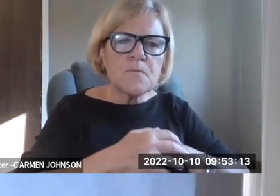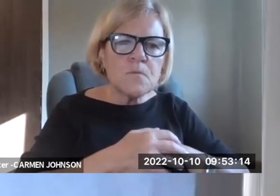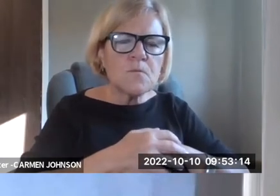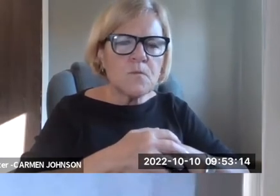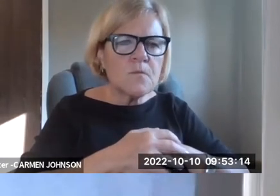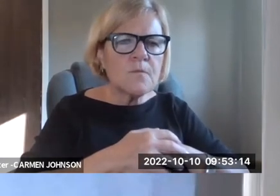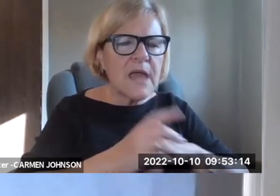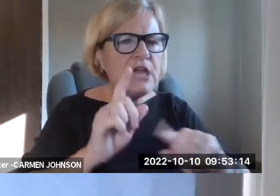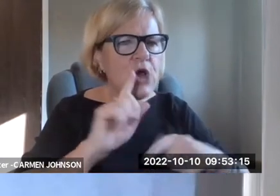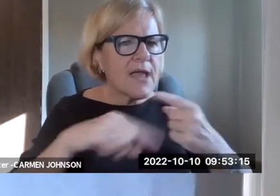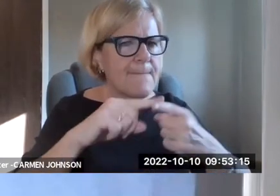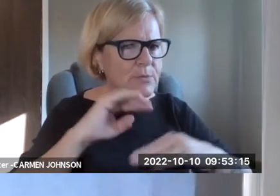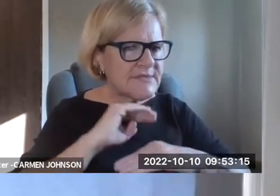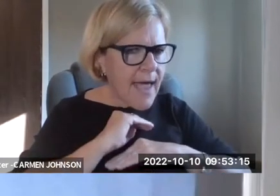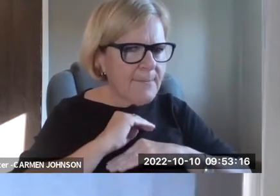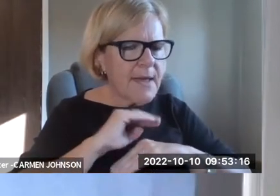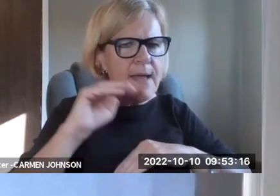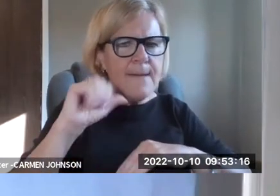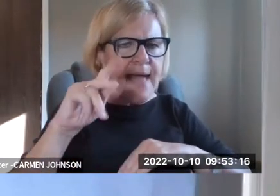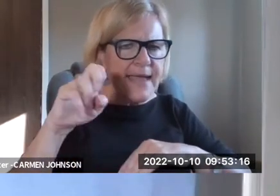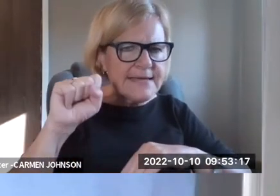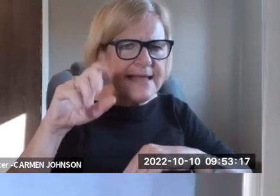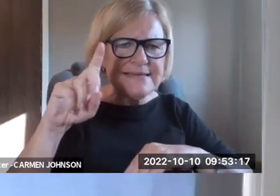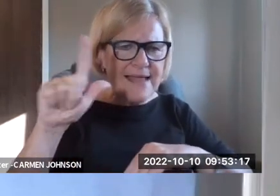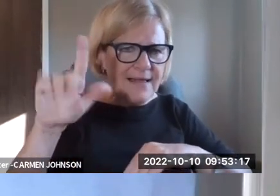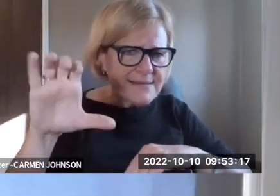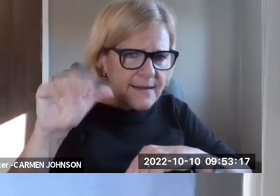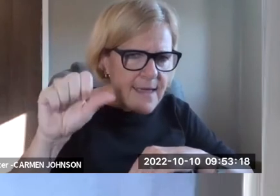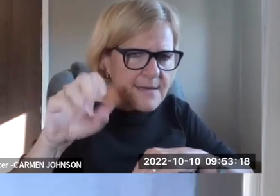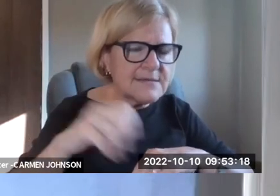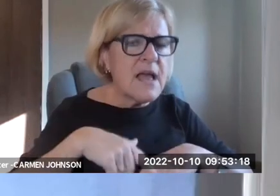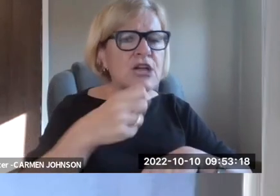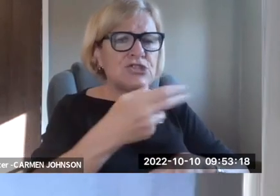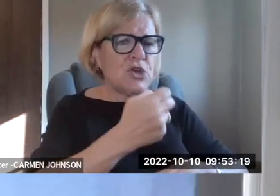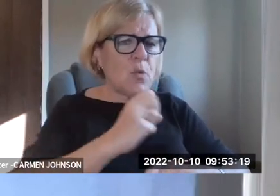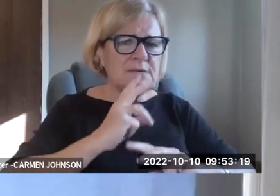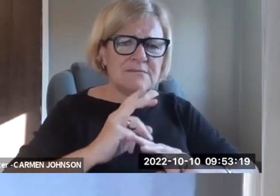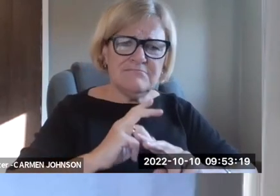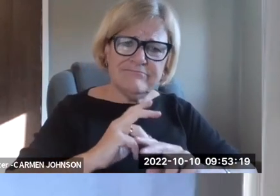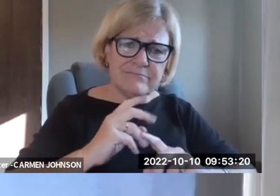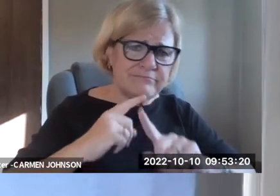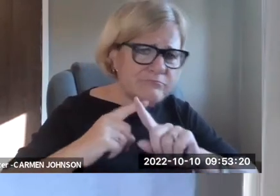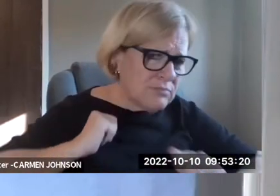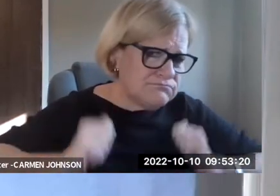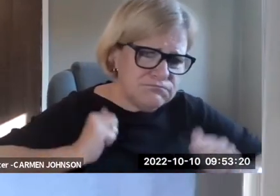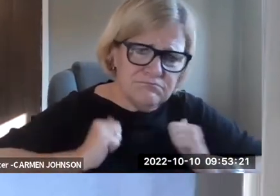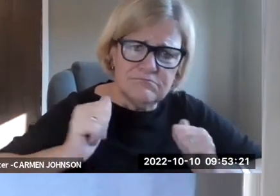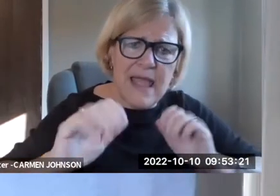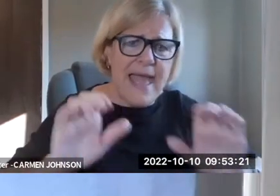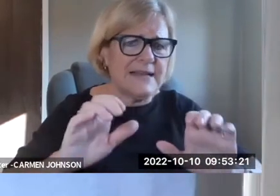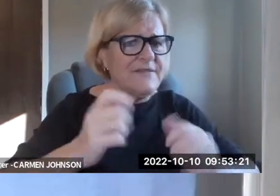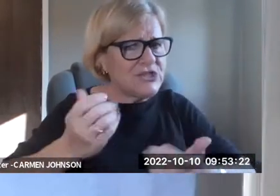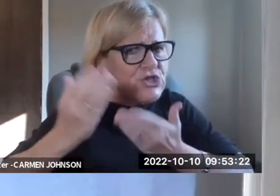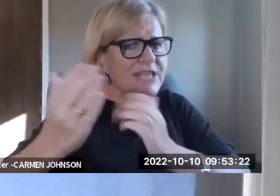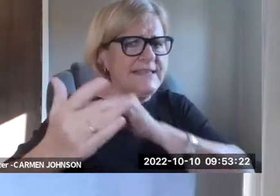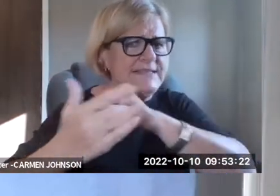knowledge and attitude has definitely evolved, um, to the point where in, in the, in talking about settlement in MACAS and